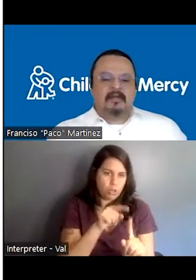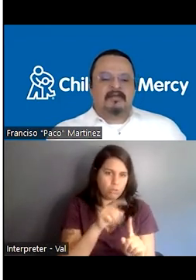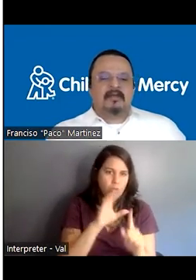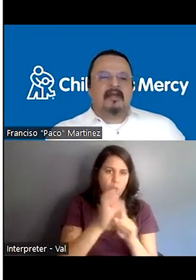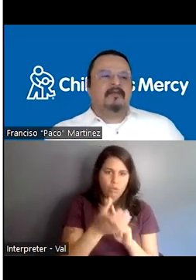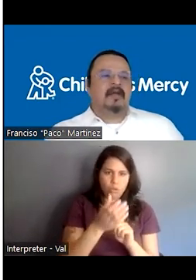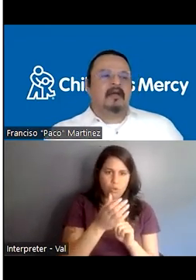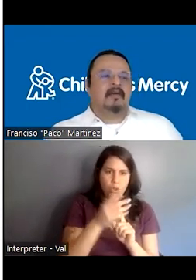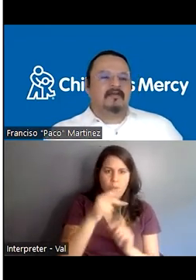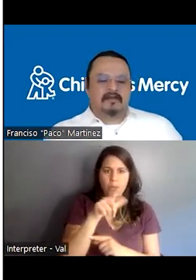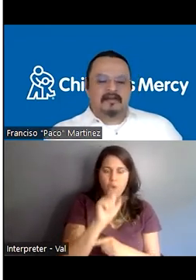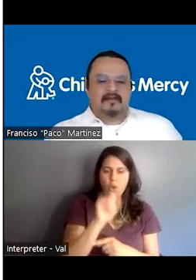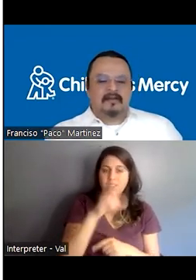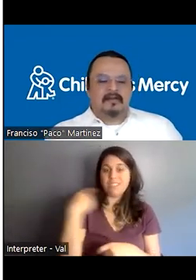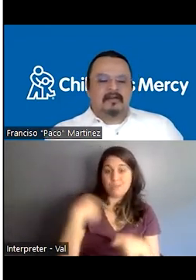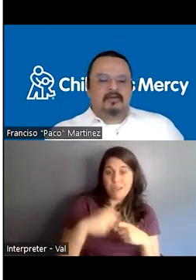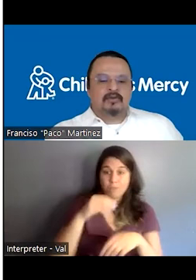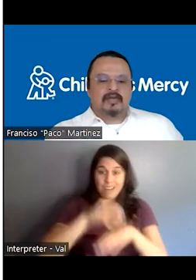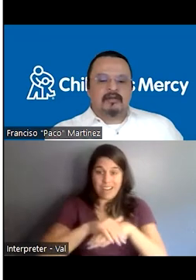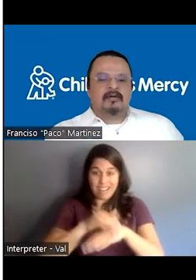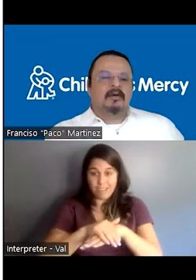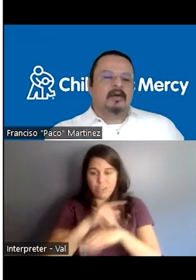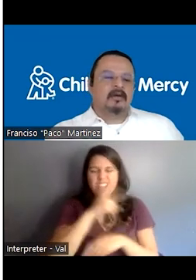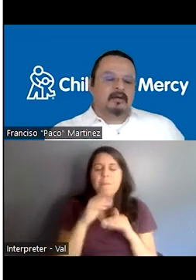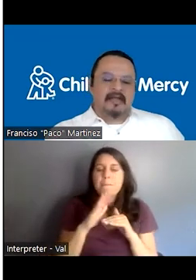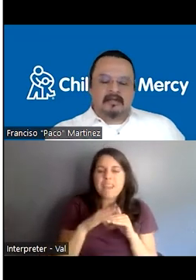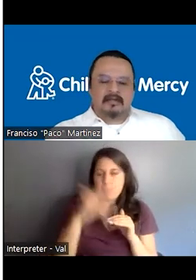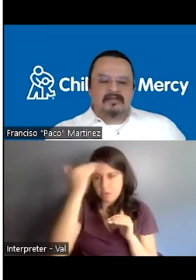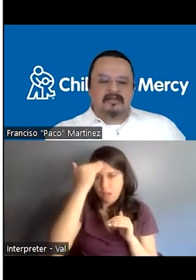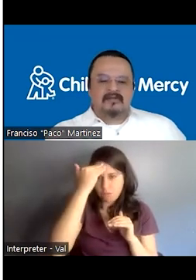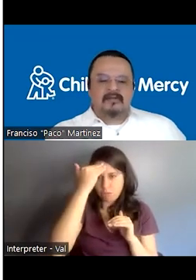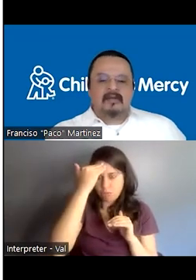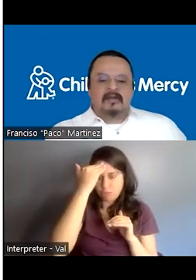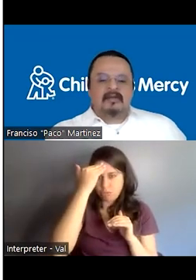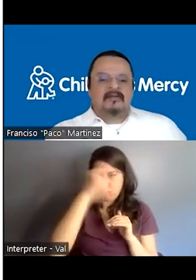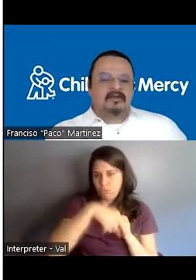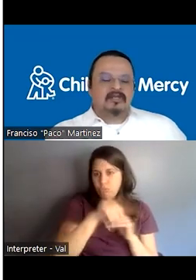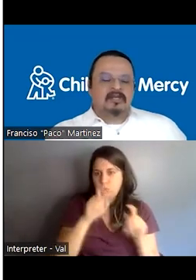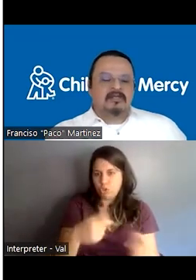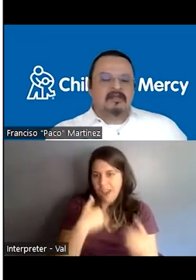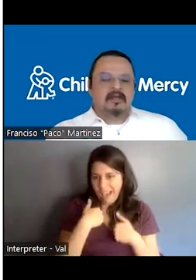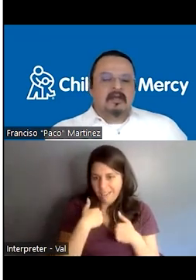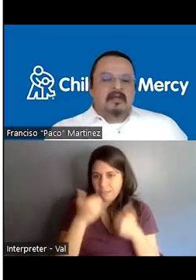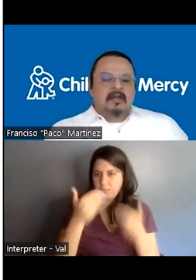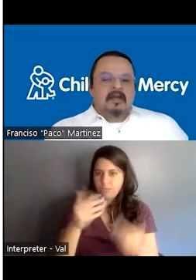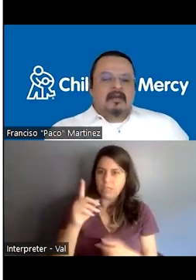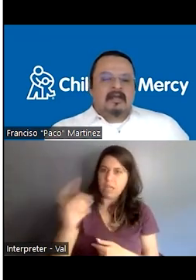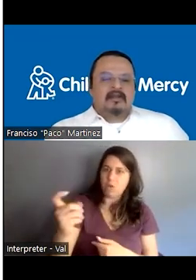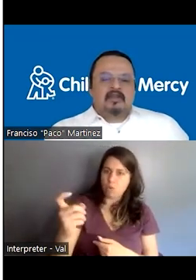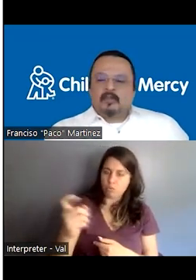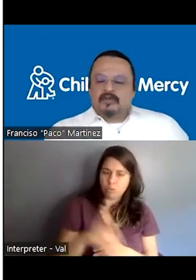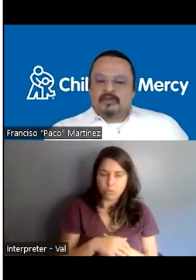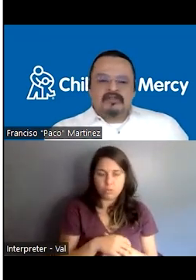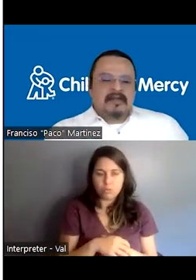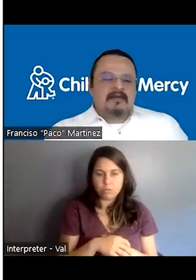minimum knowledge that they have to have as residents to treat or, or diagnose these, these conditions. And